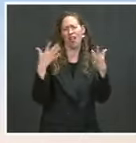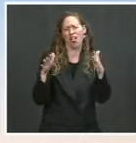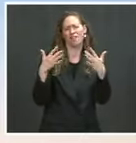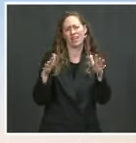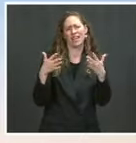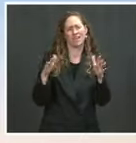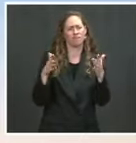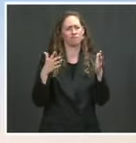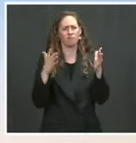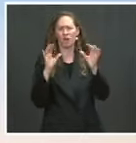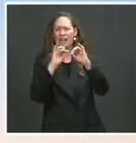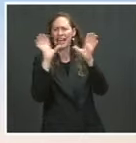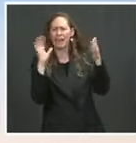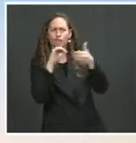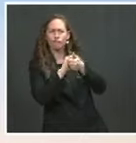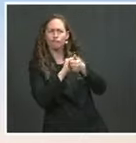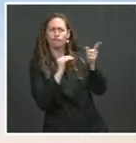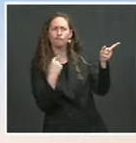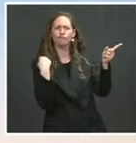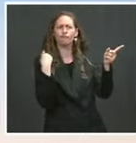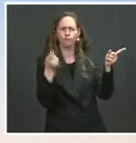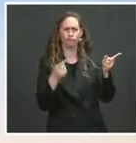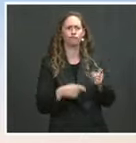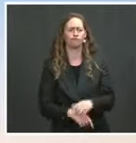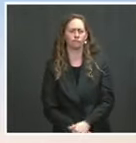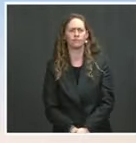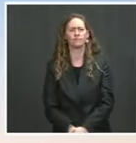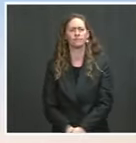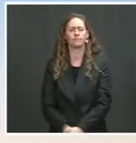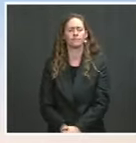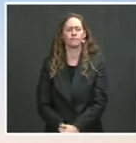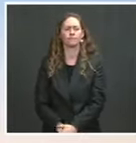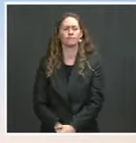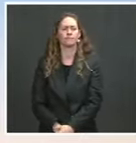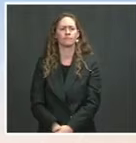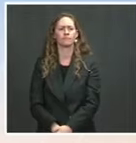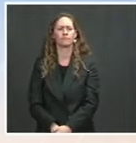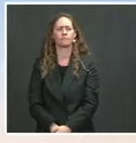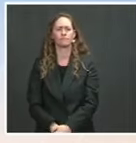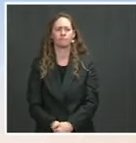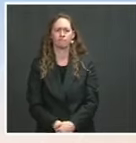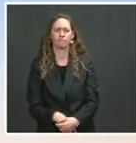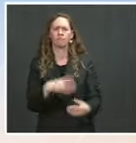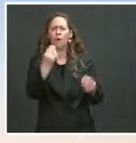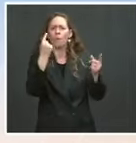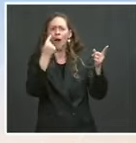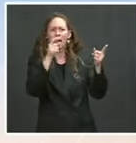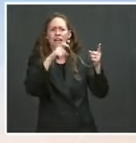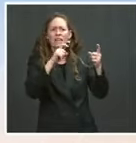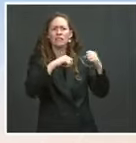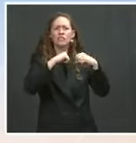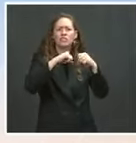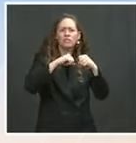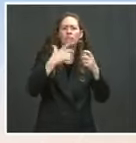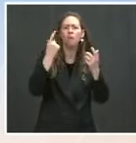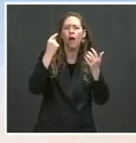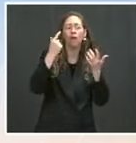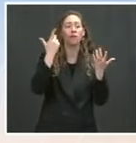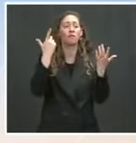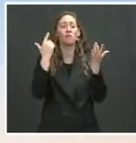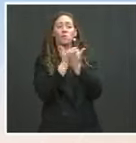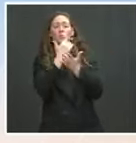but also our security assistance that we have provided to Israel. That's been consistent. Nothing has changed in regard to that